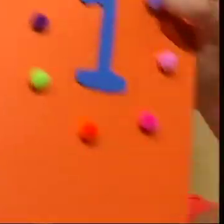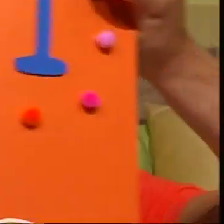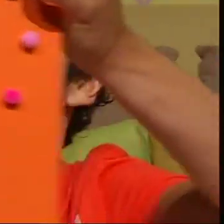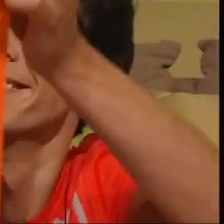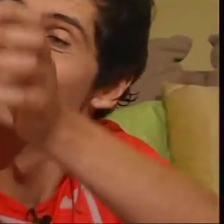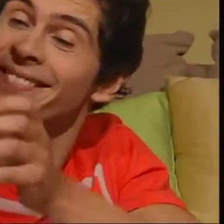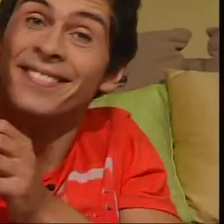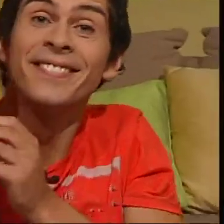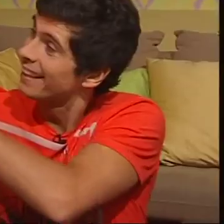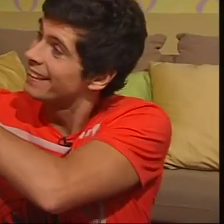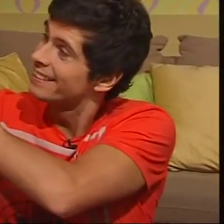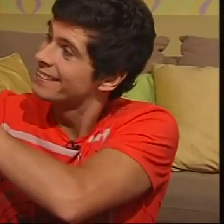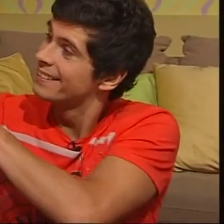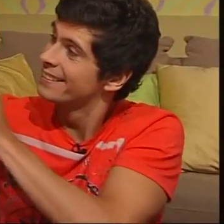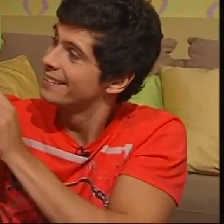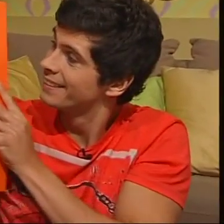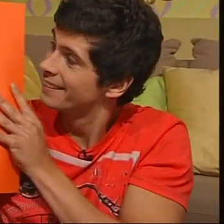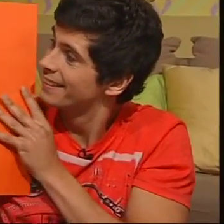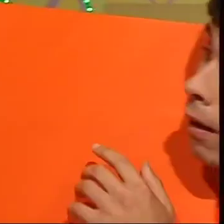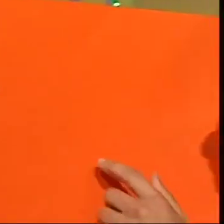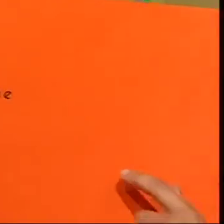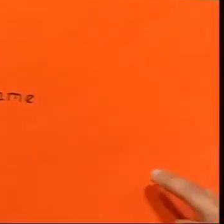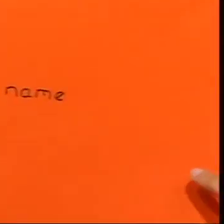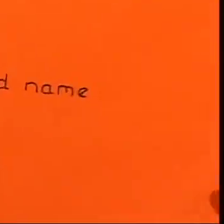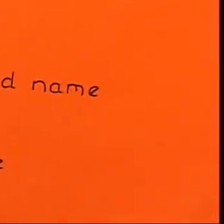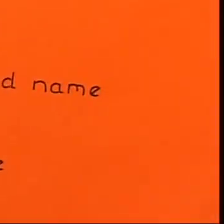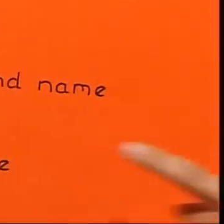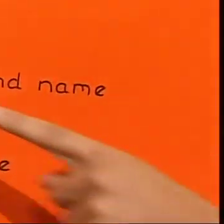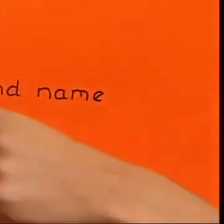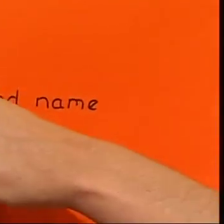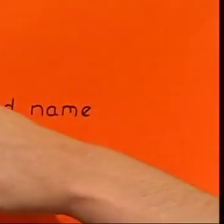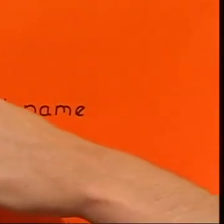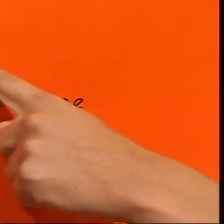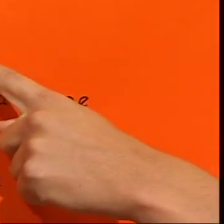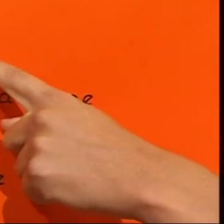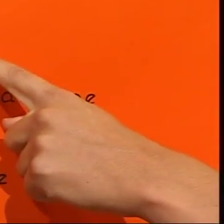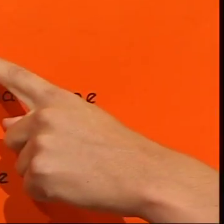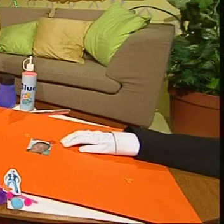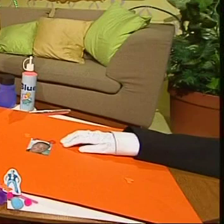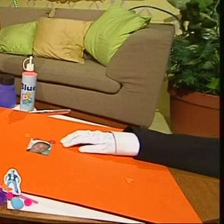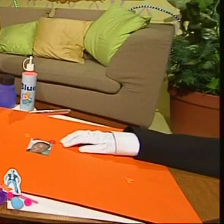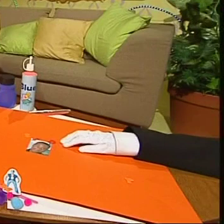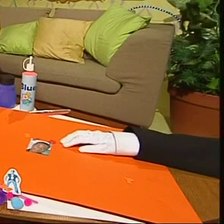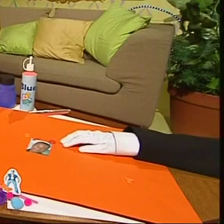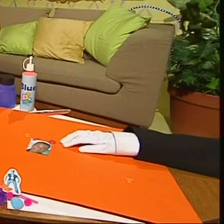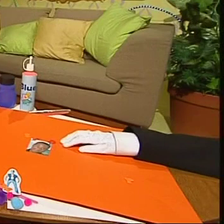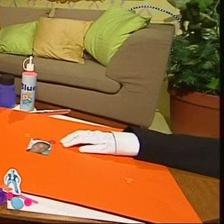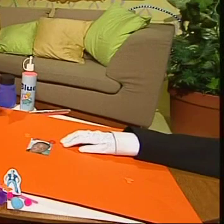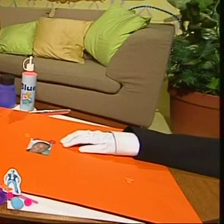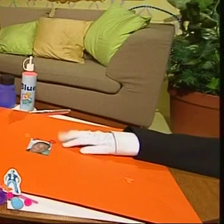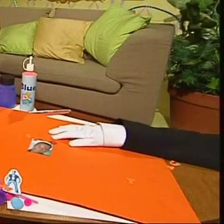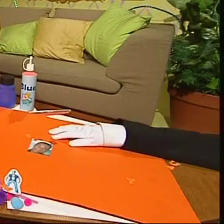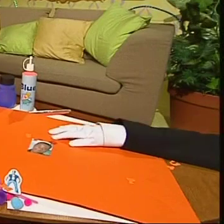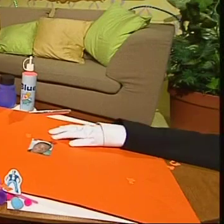Then, on the back of the card, write your birthday message And most importantly, the date of the birthday